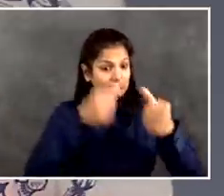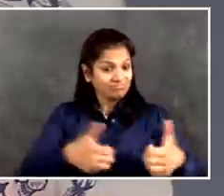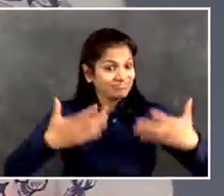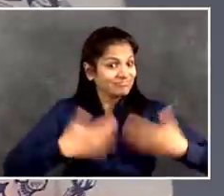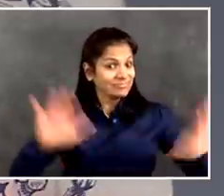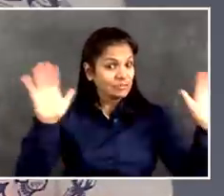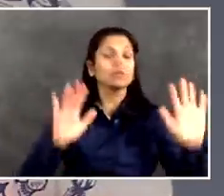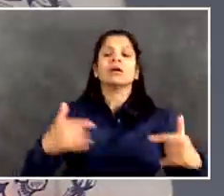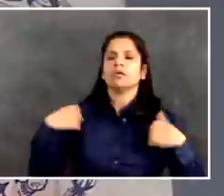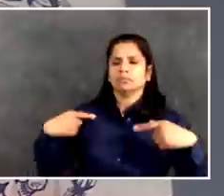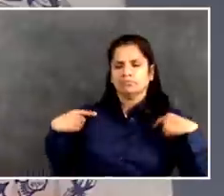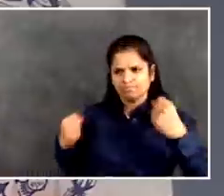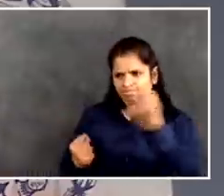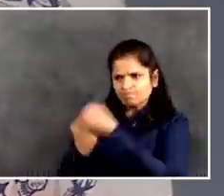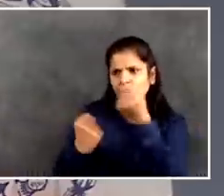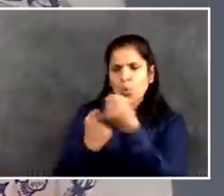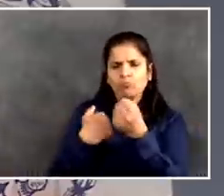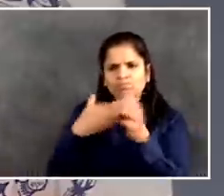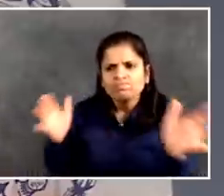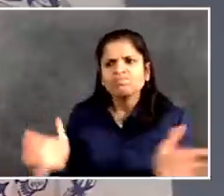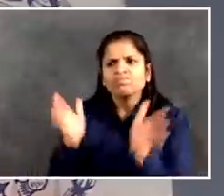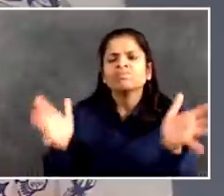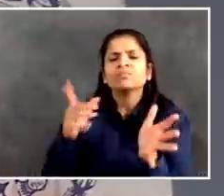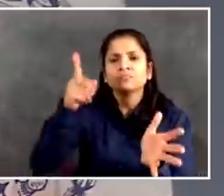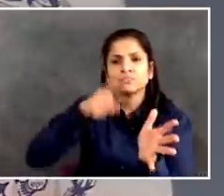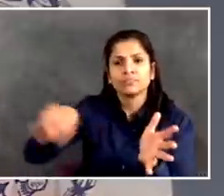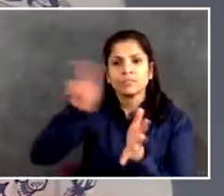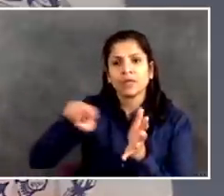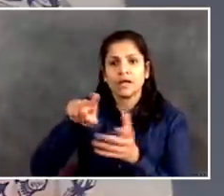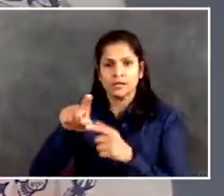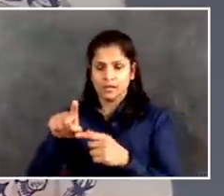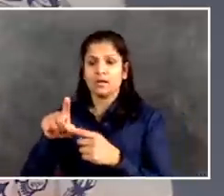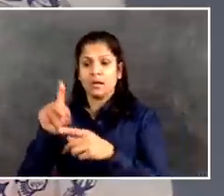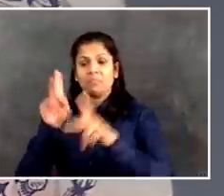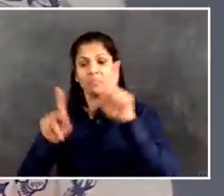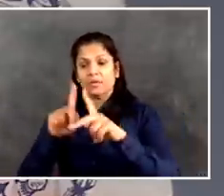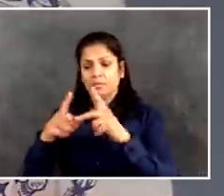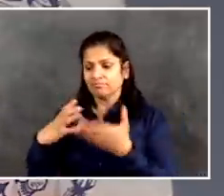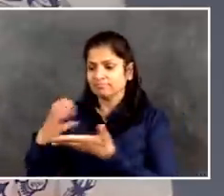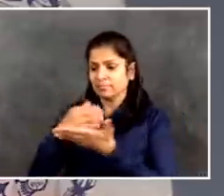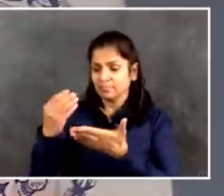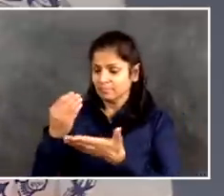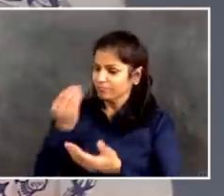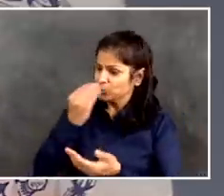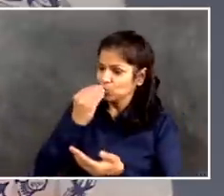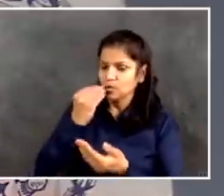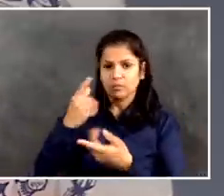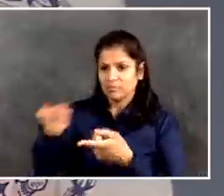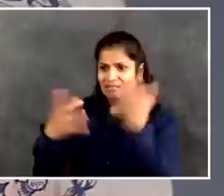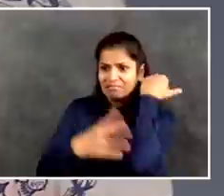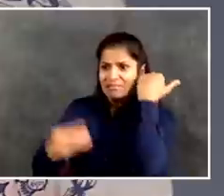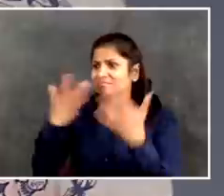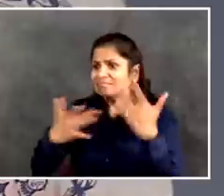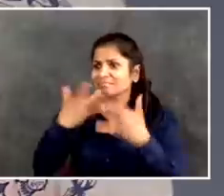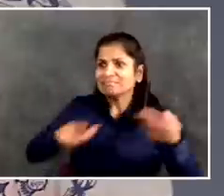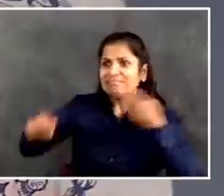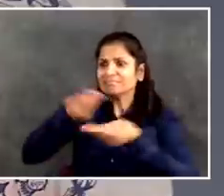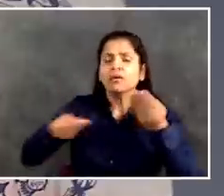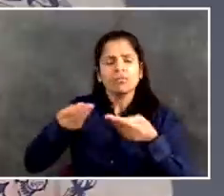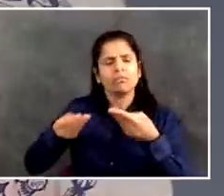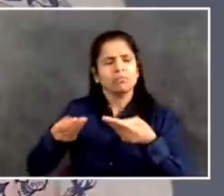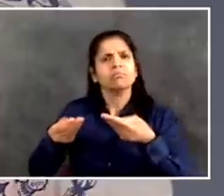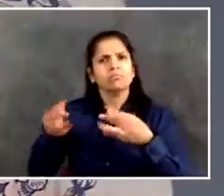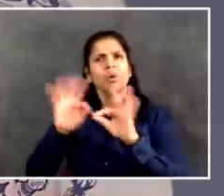very good thing. But there's still too many people facing that challenge. And that directly connects to food insecurity. In this